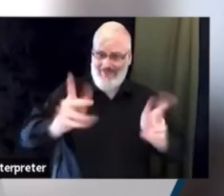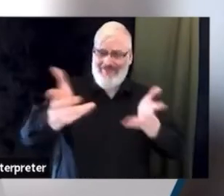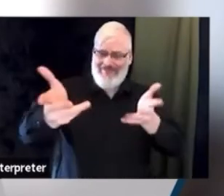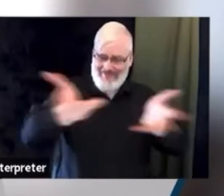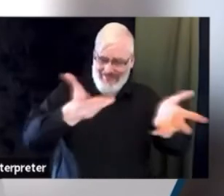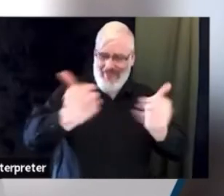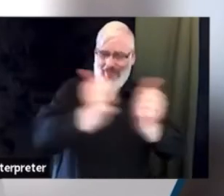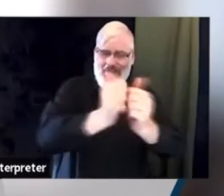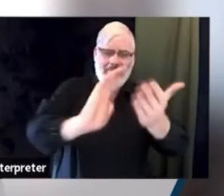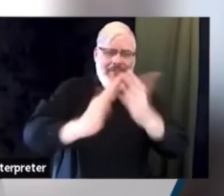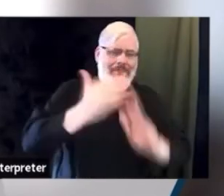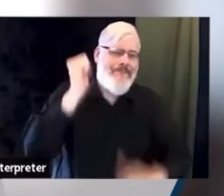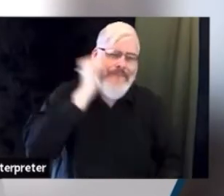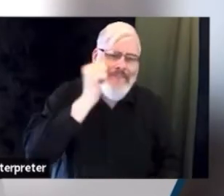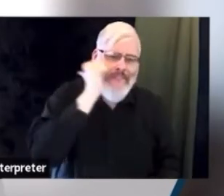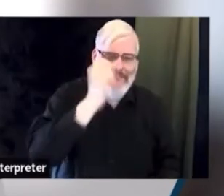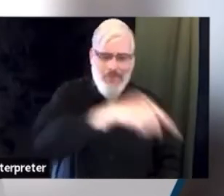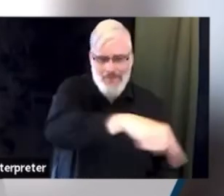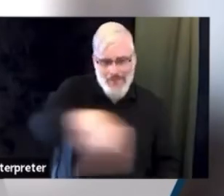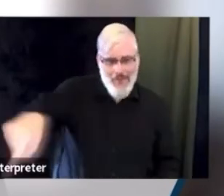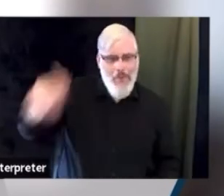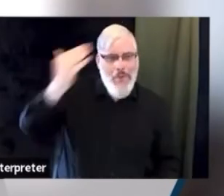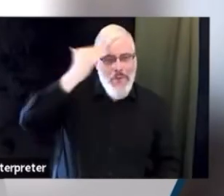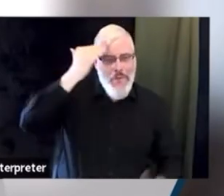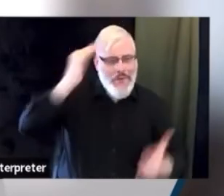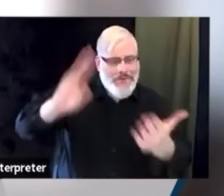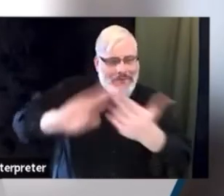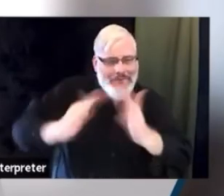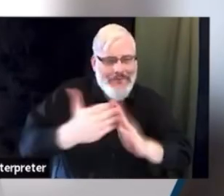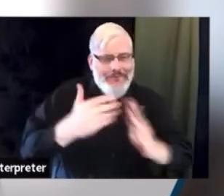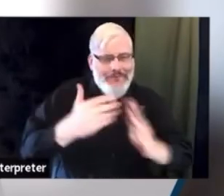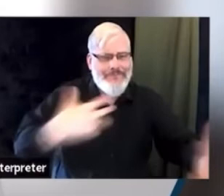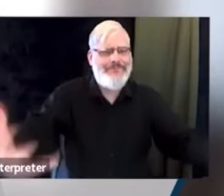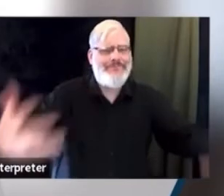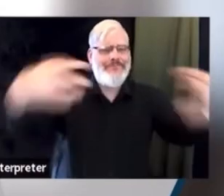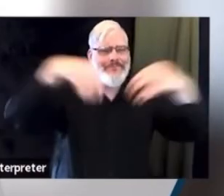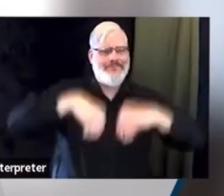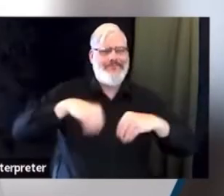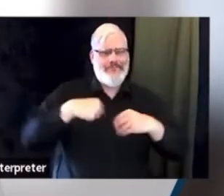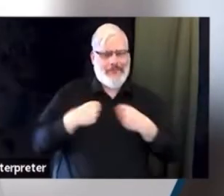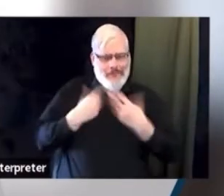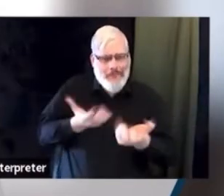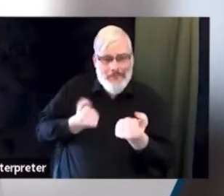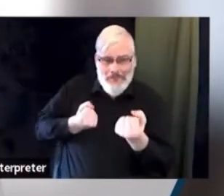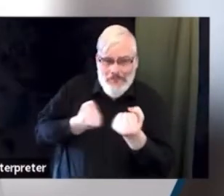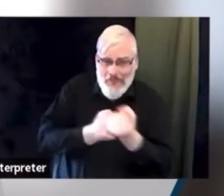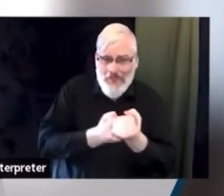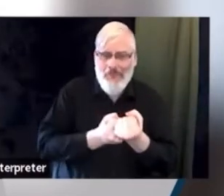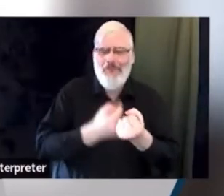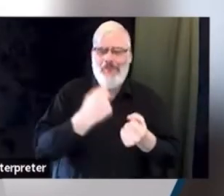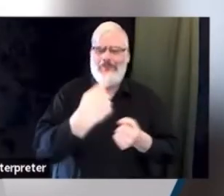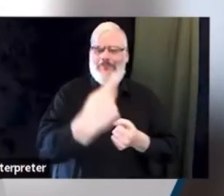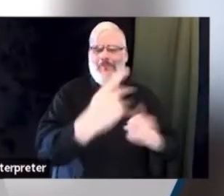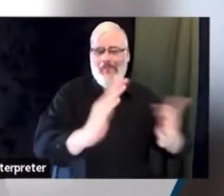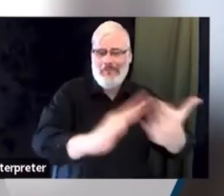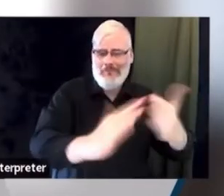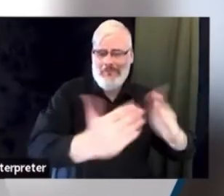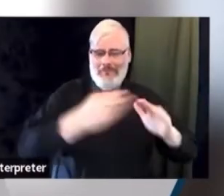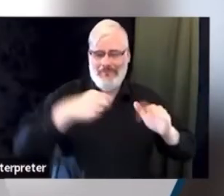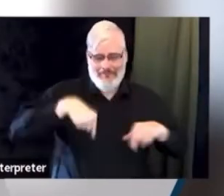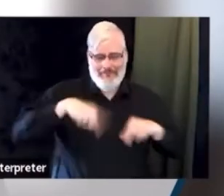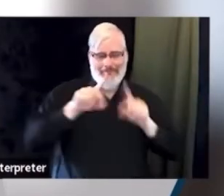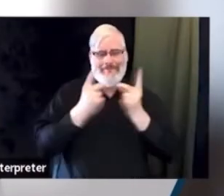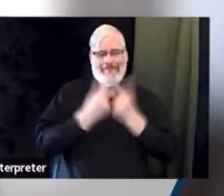promote ideas that are developed at that level, I think it's going to lead for a tremendous amount of success for us. I would like us to be an